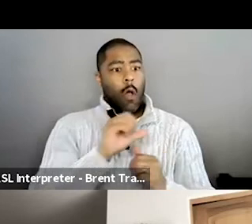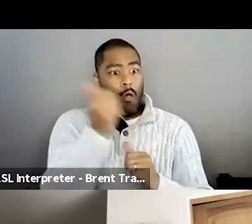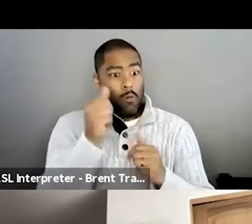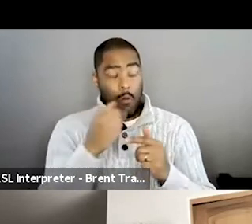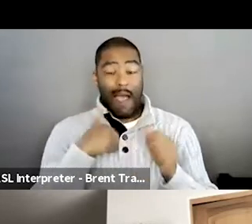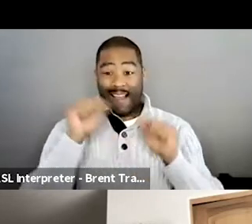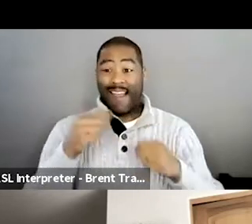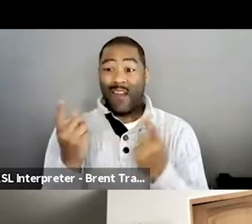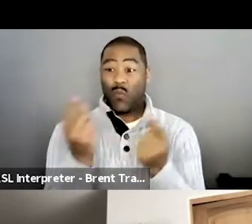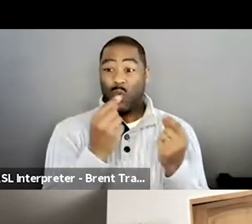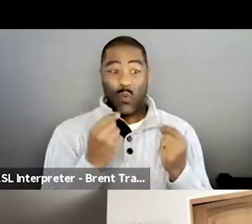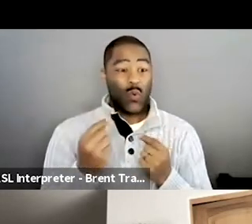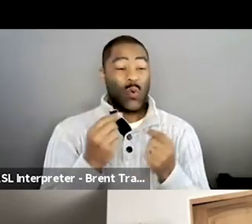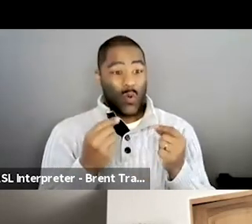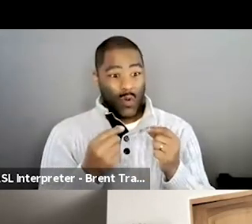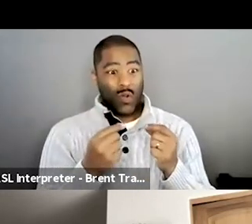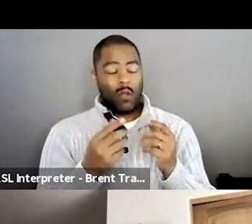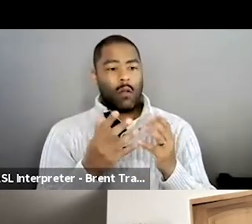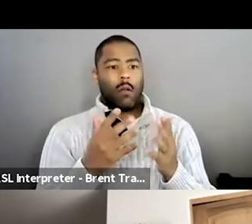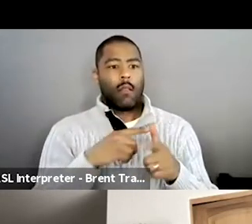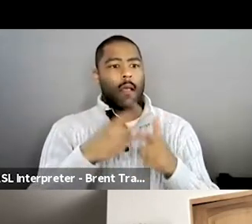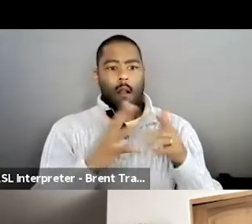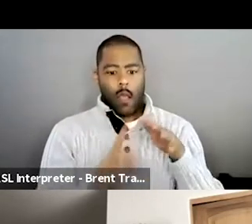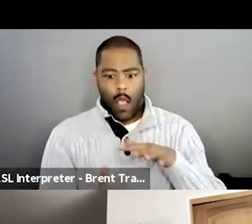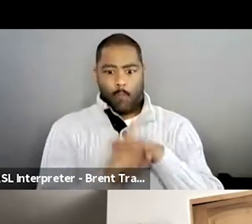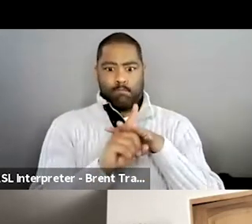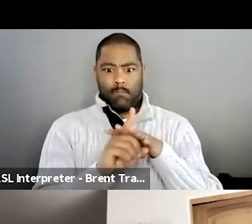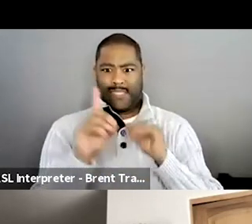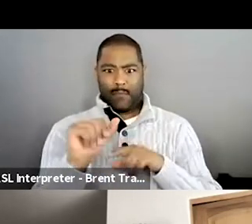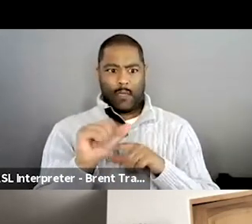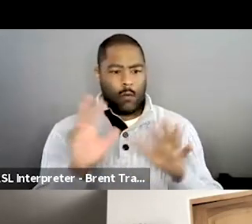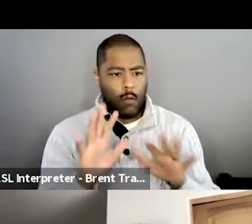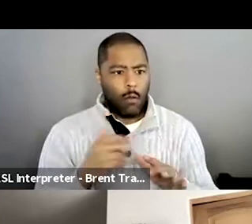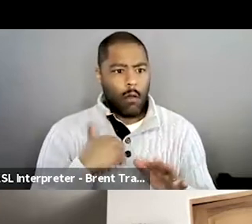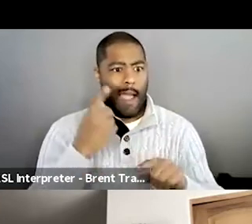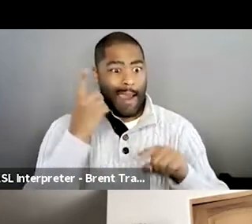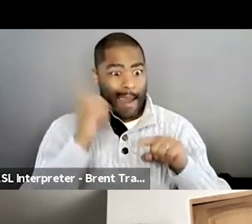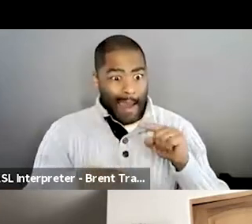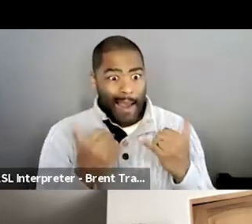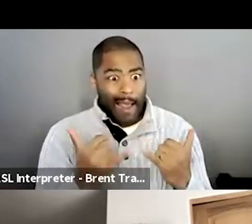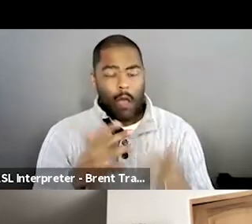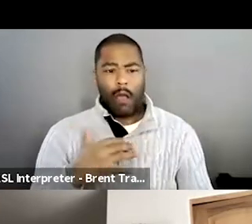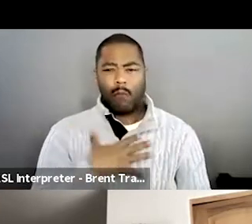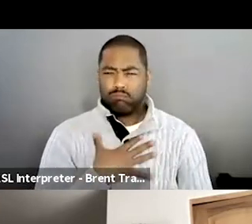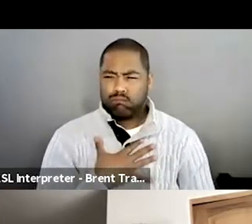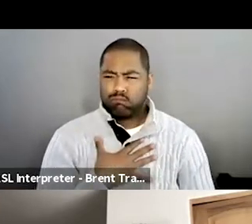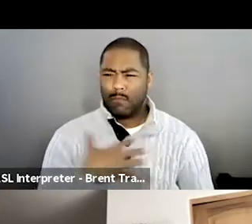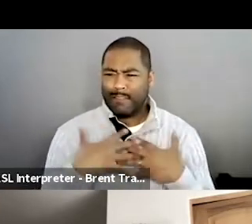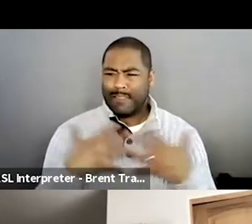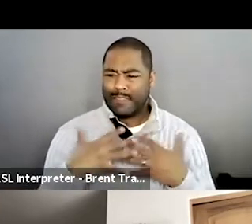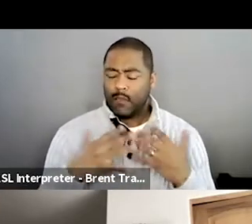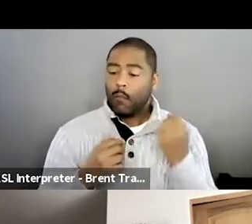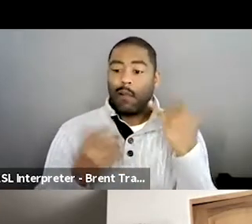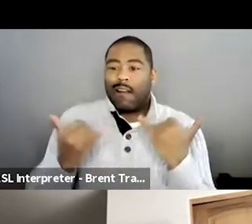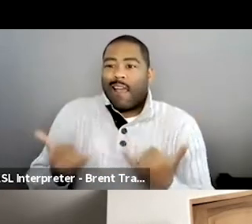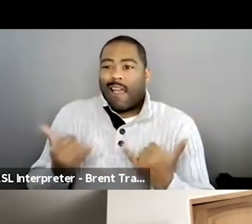but I think that people shouldn't take a negative effect on what I said, as far as like my fear, it was more so losing